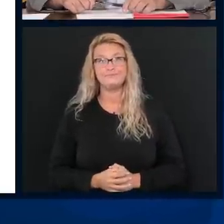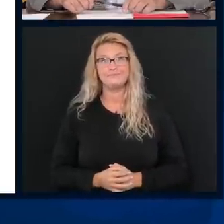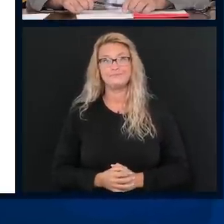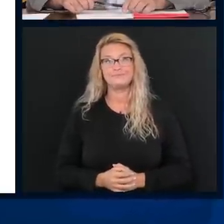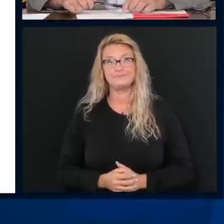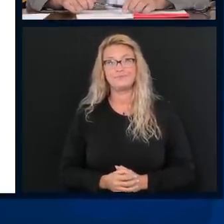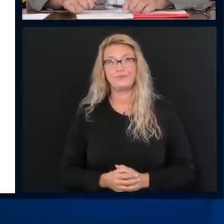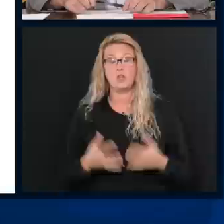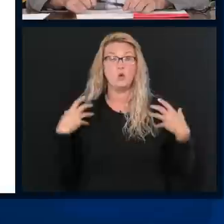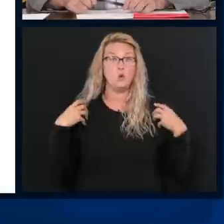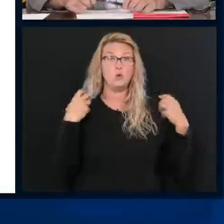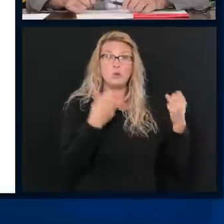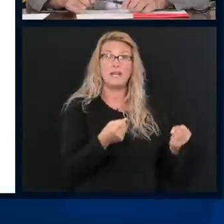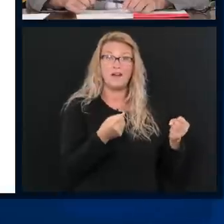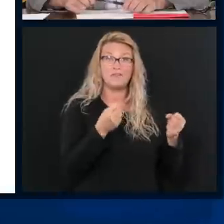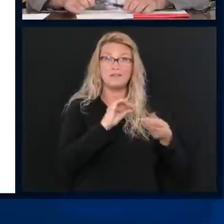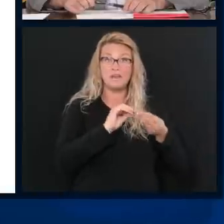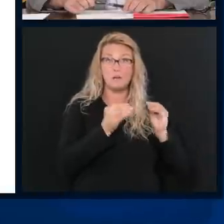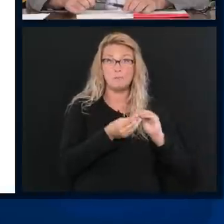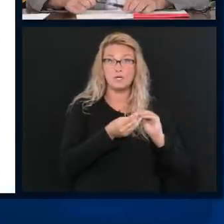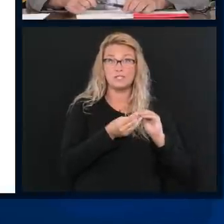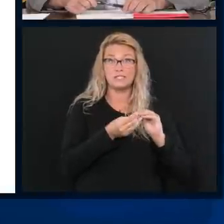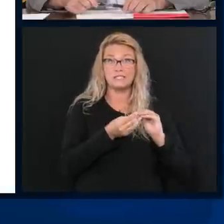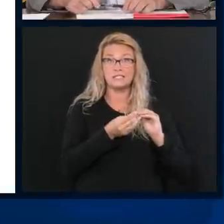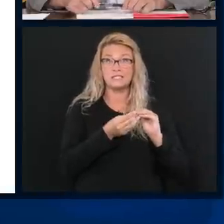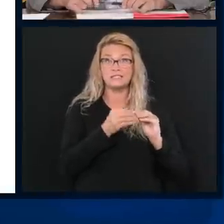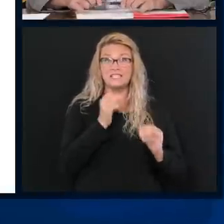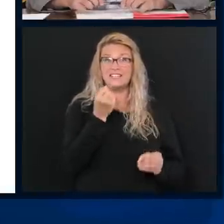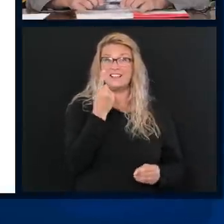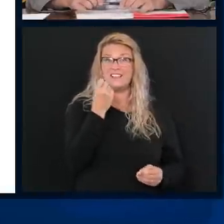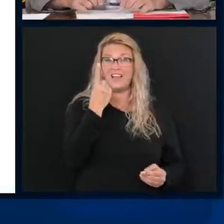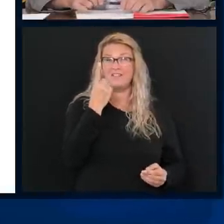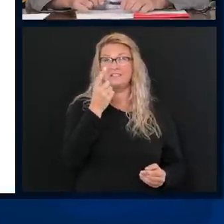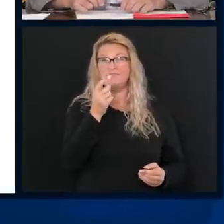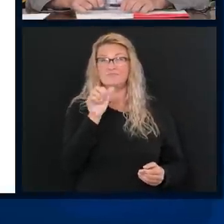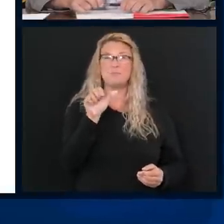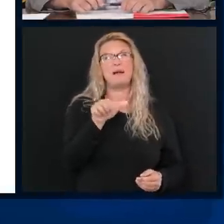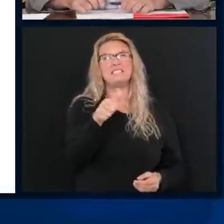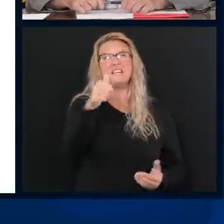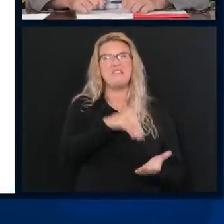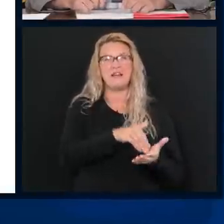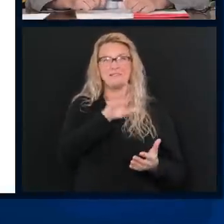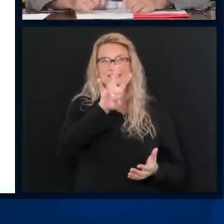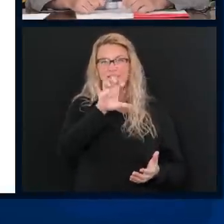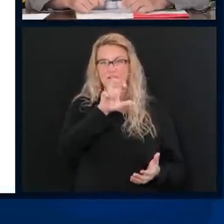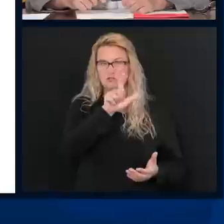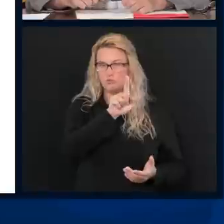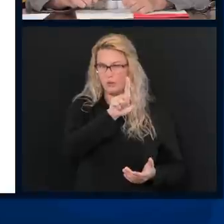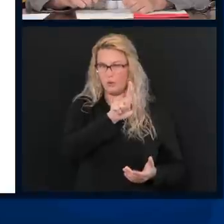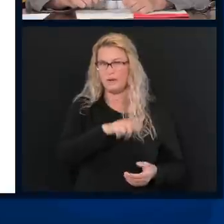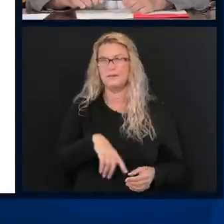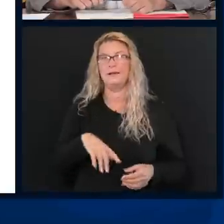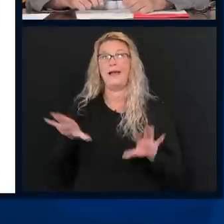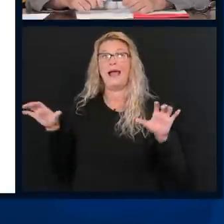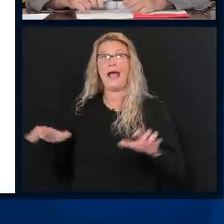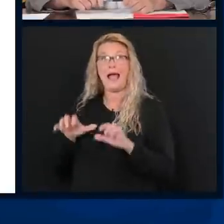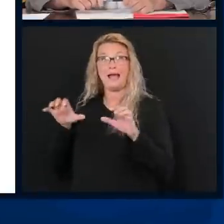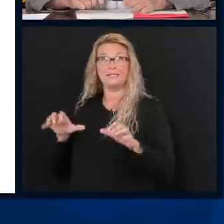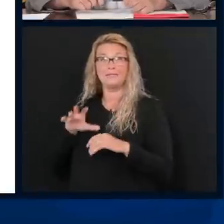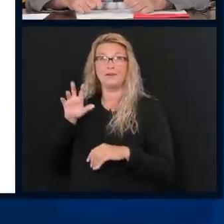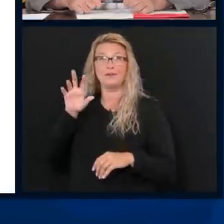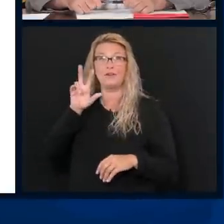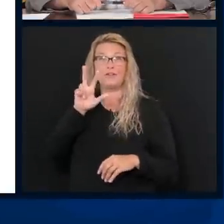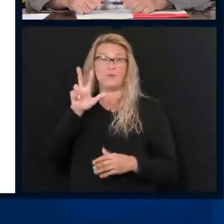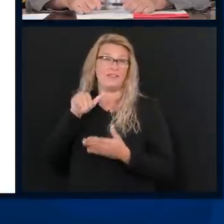the number of recovered cases is approaching 11,000, 10,721. Our active cases are around